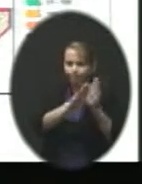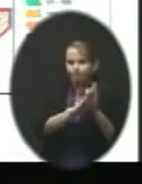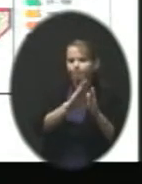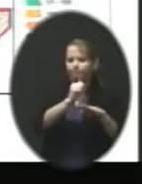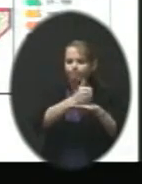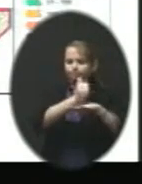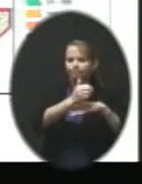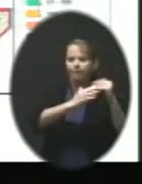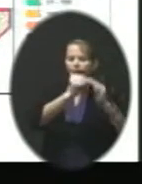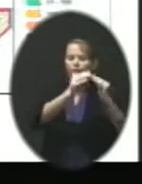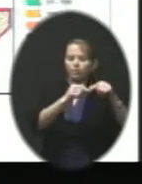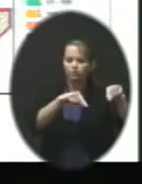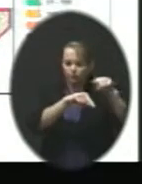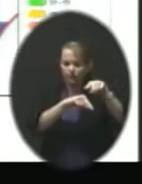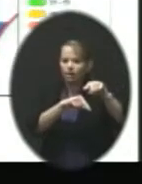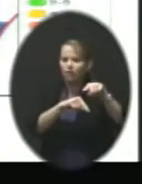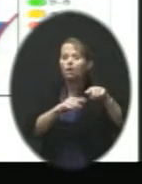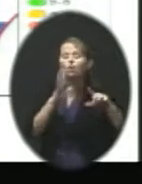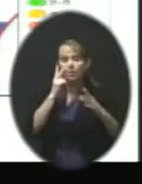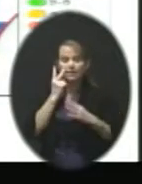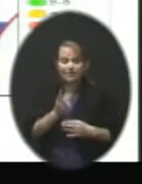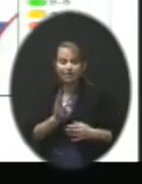that built into our projections.